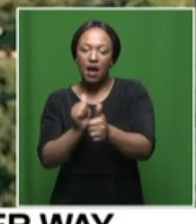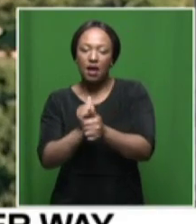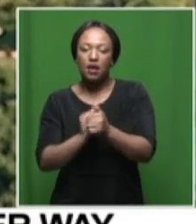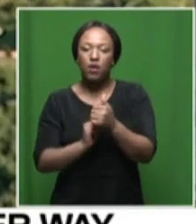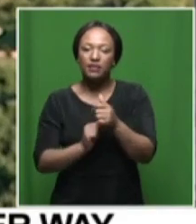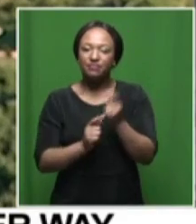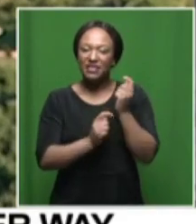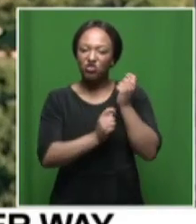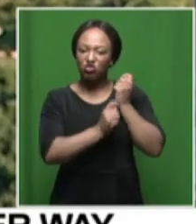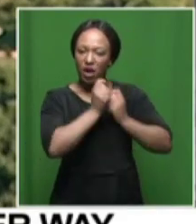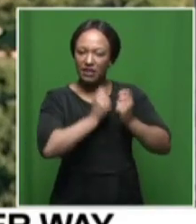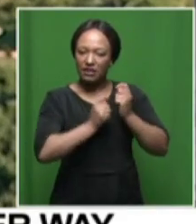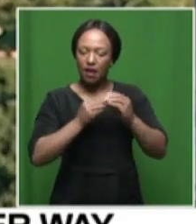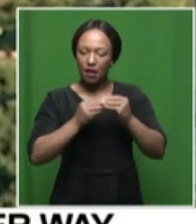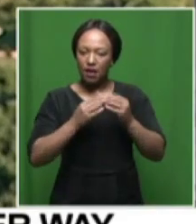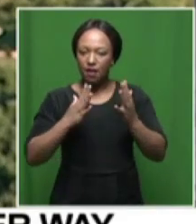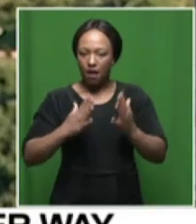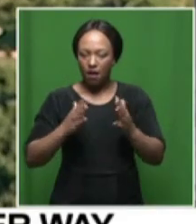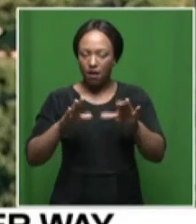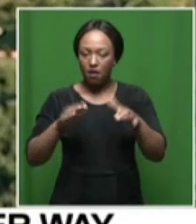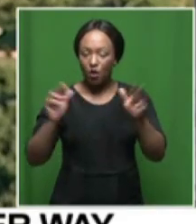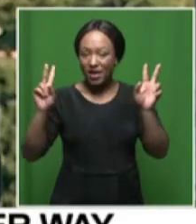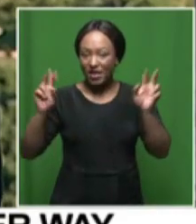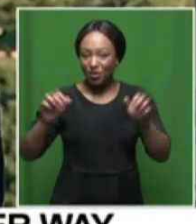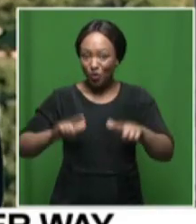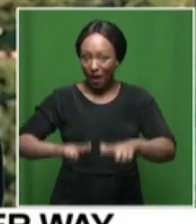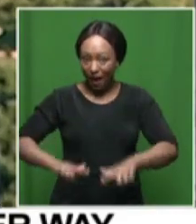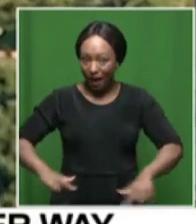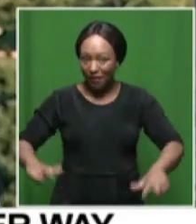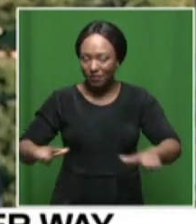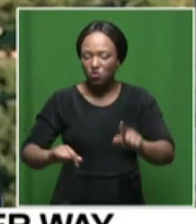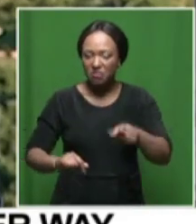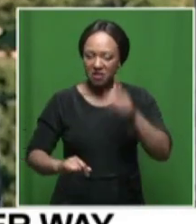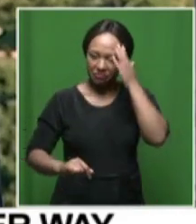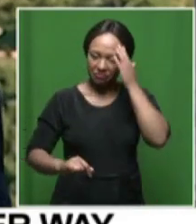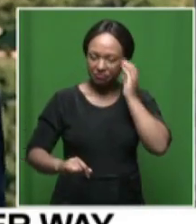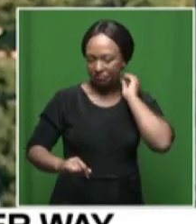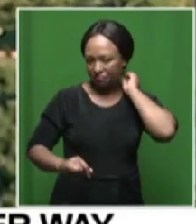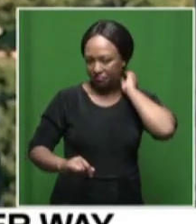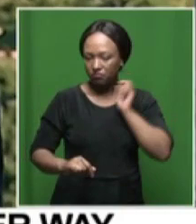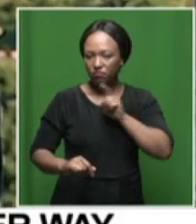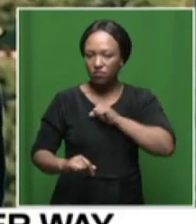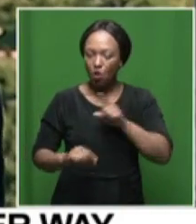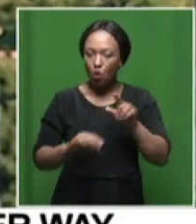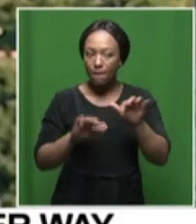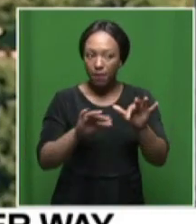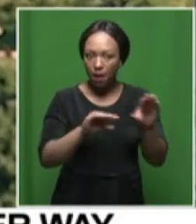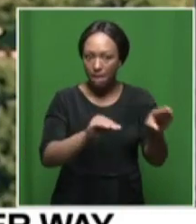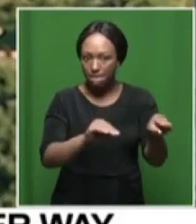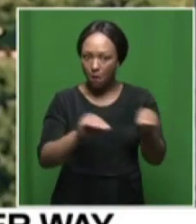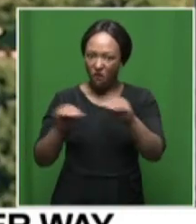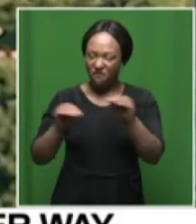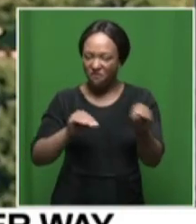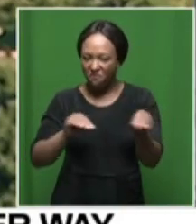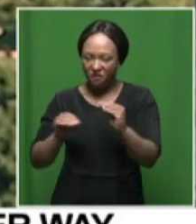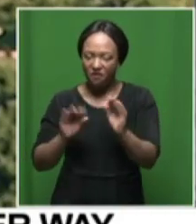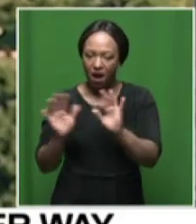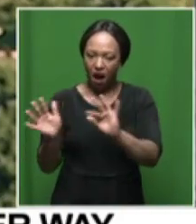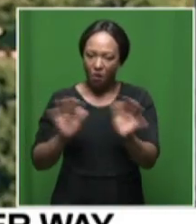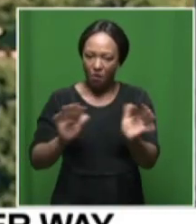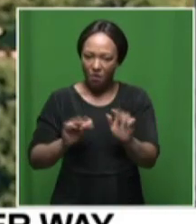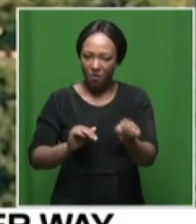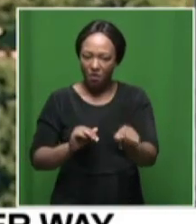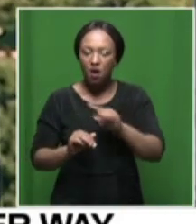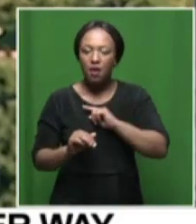so also issues of land issues are also issues of considerations if we were to talk about how to remove people but in a nutshell really